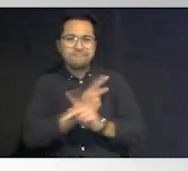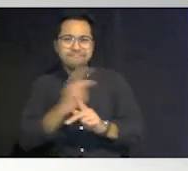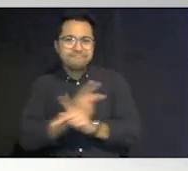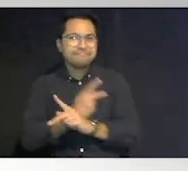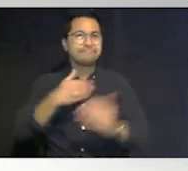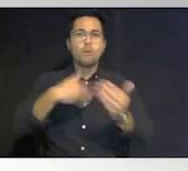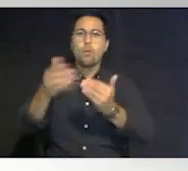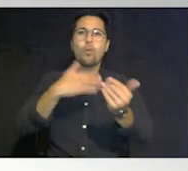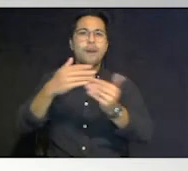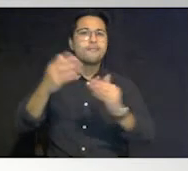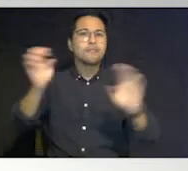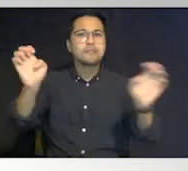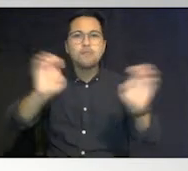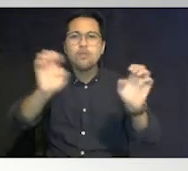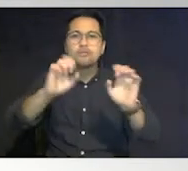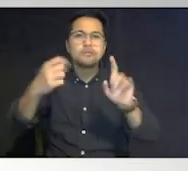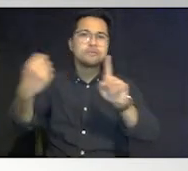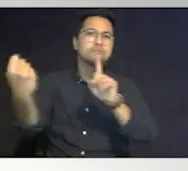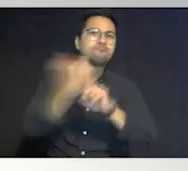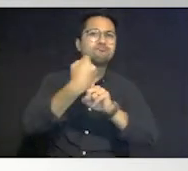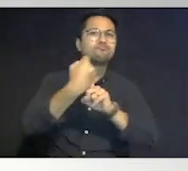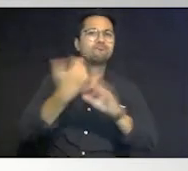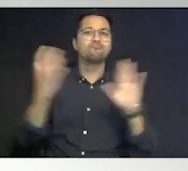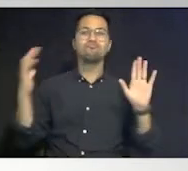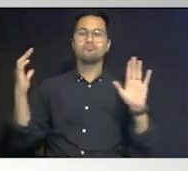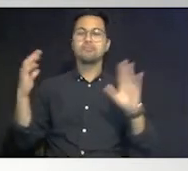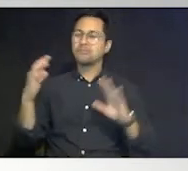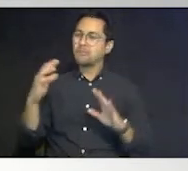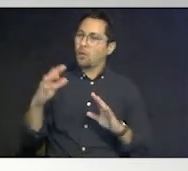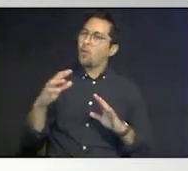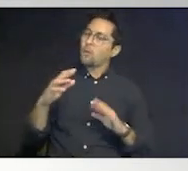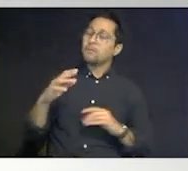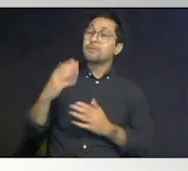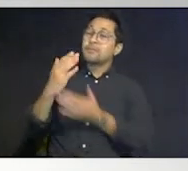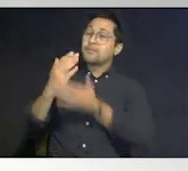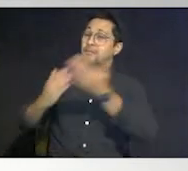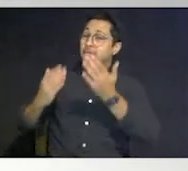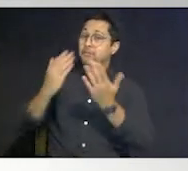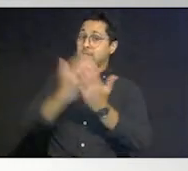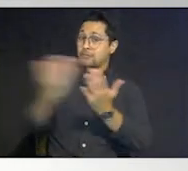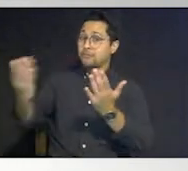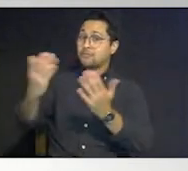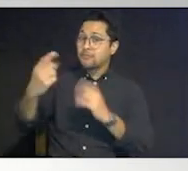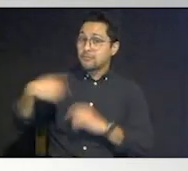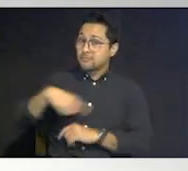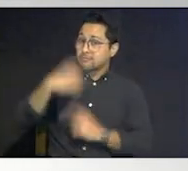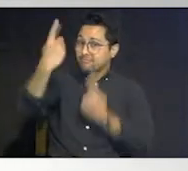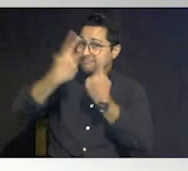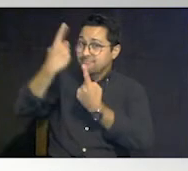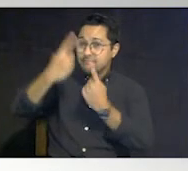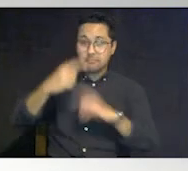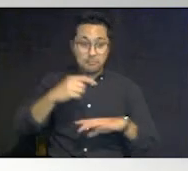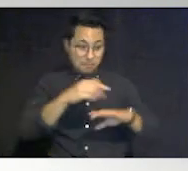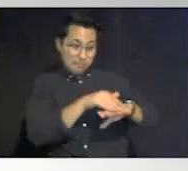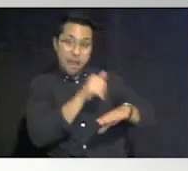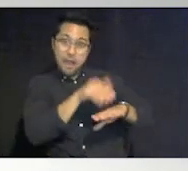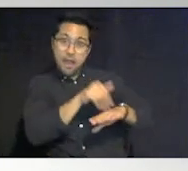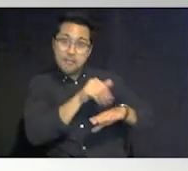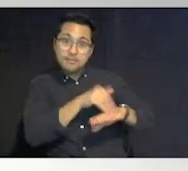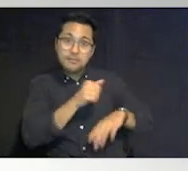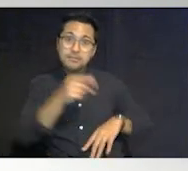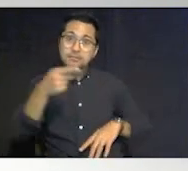that's befalled in us um you know so some of the things that we need when we think about if you've got pets if you've got um